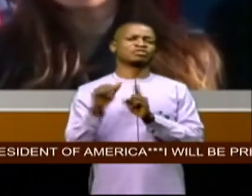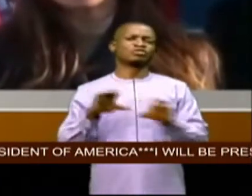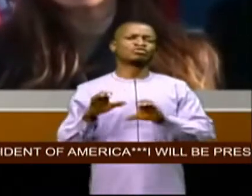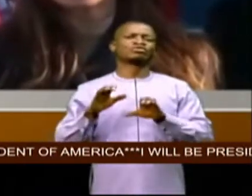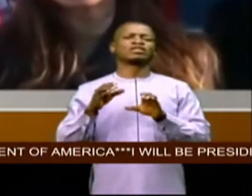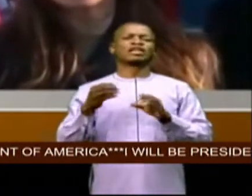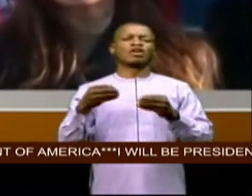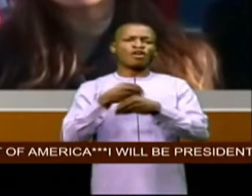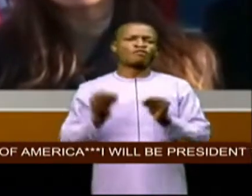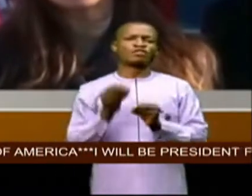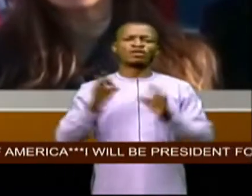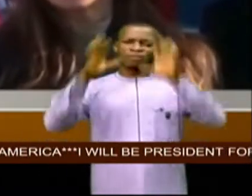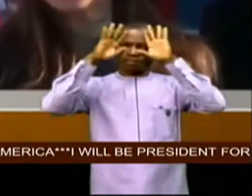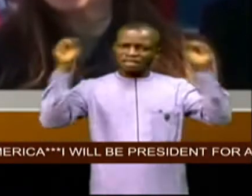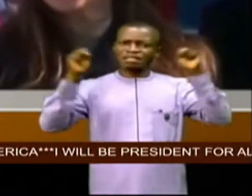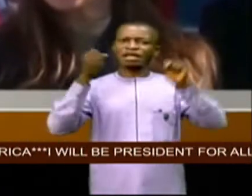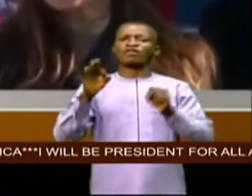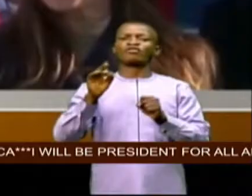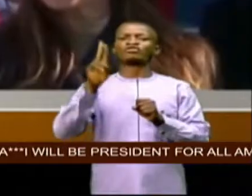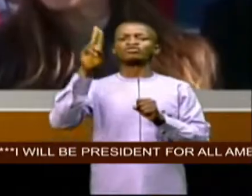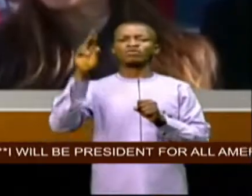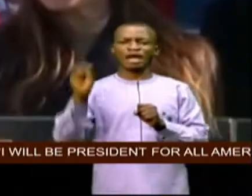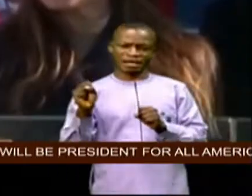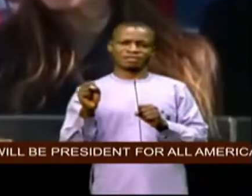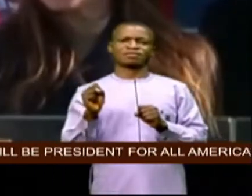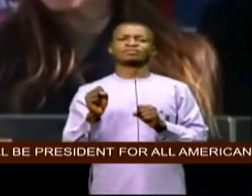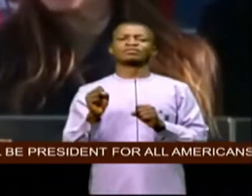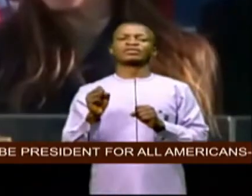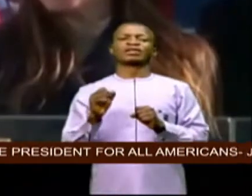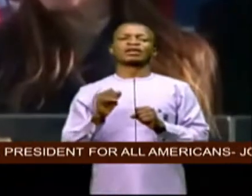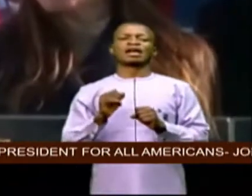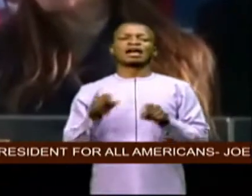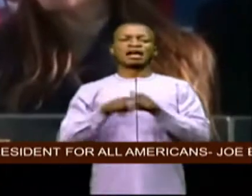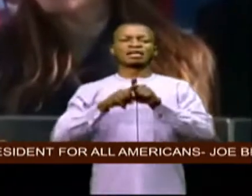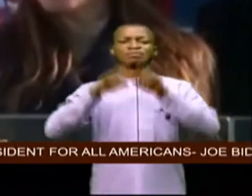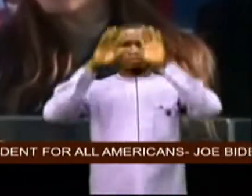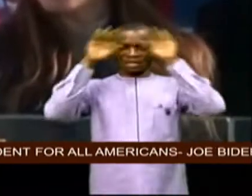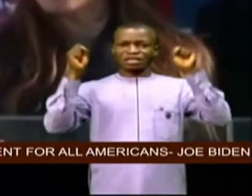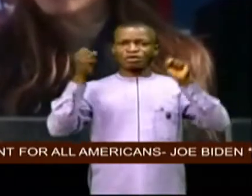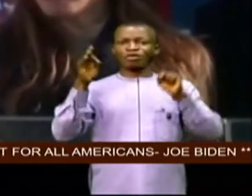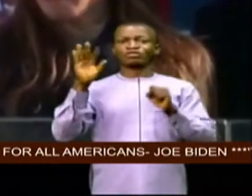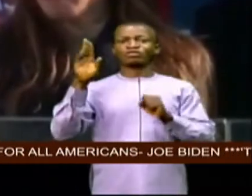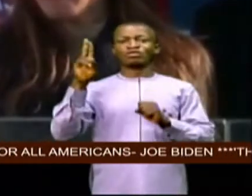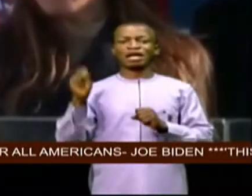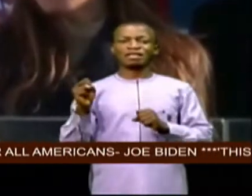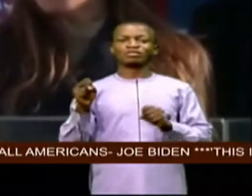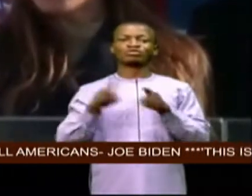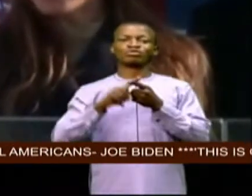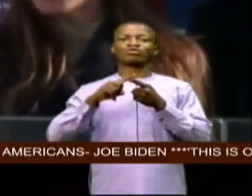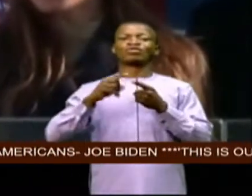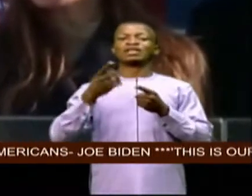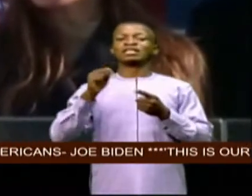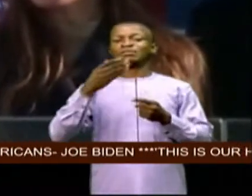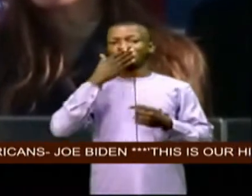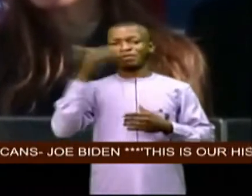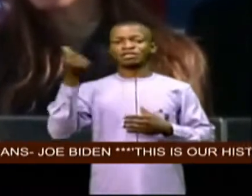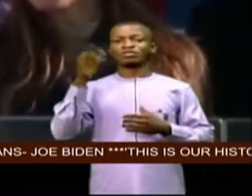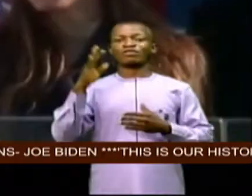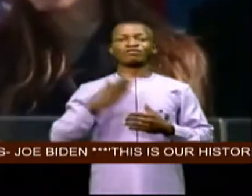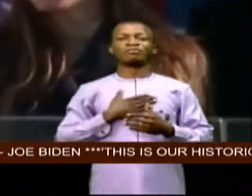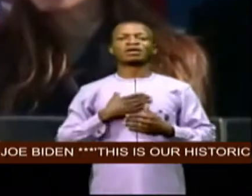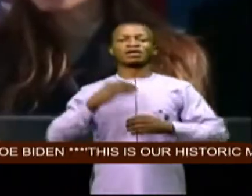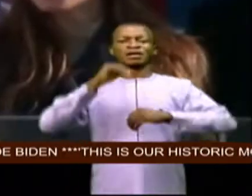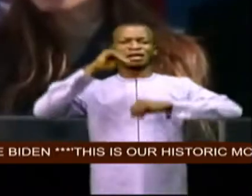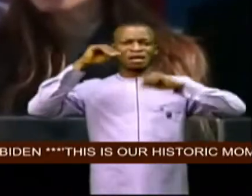of president of the united states office of president of the united states and will to the best of my ability will to the best of my